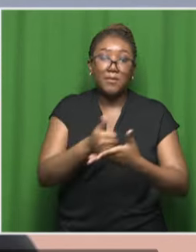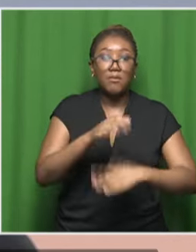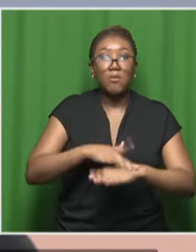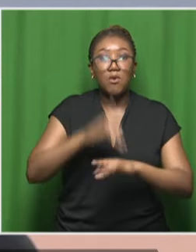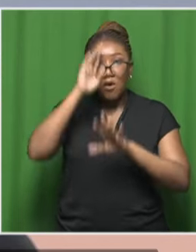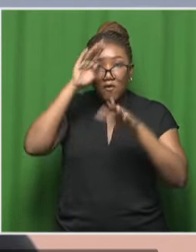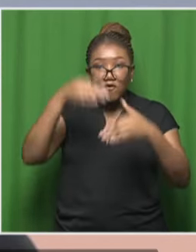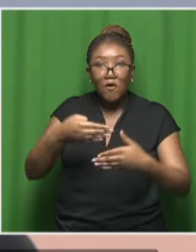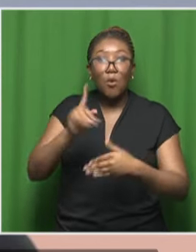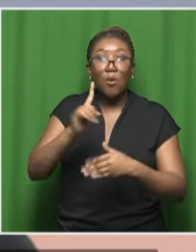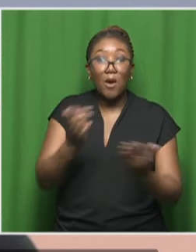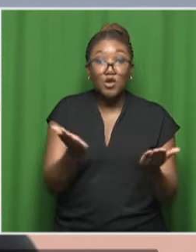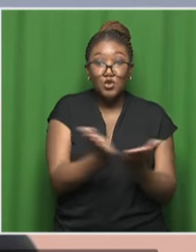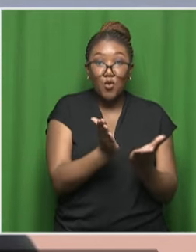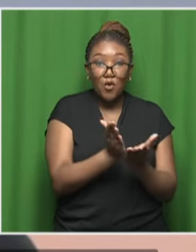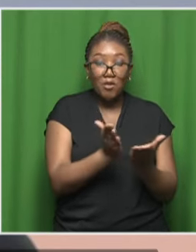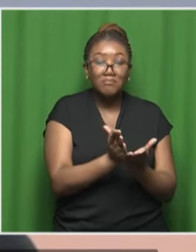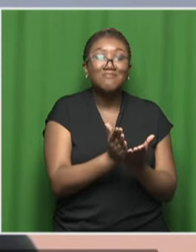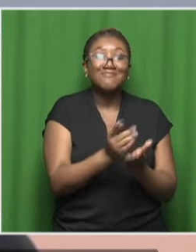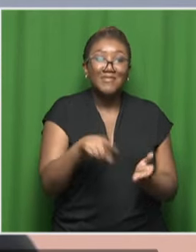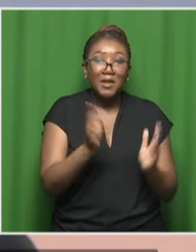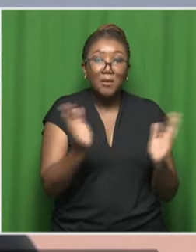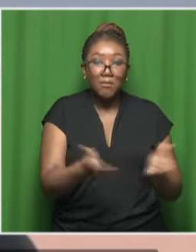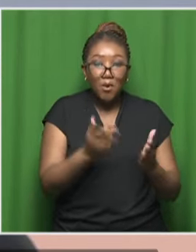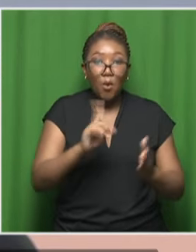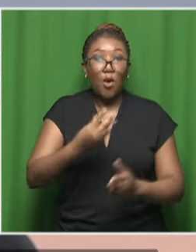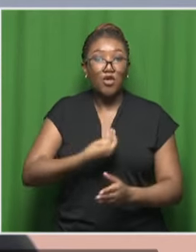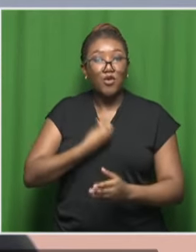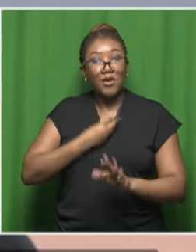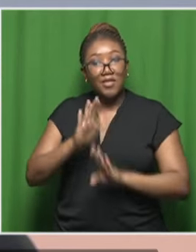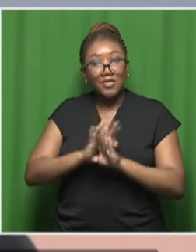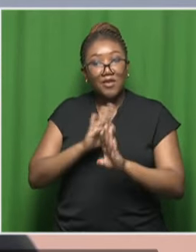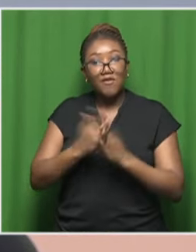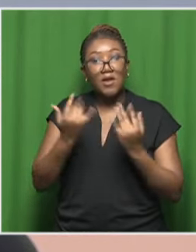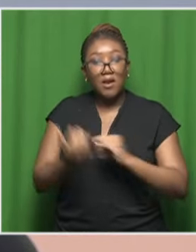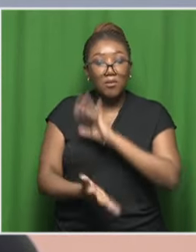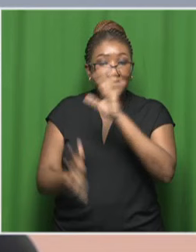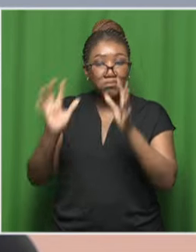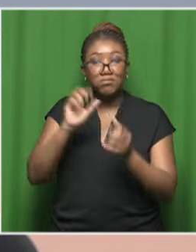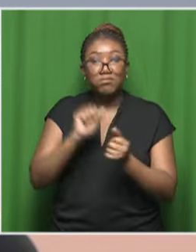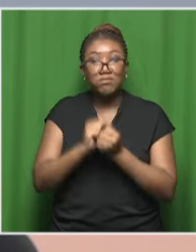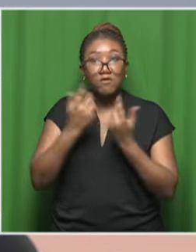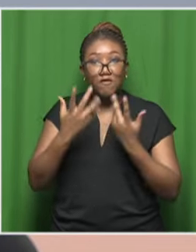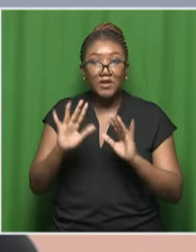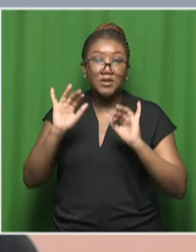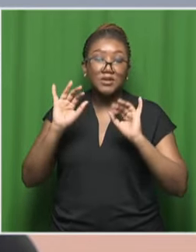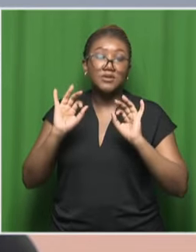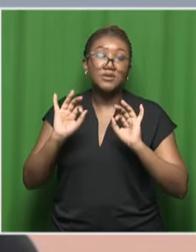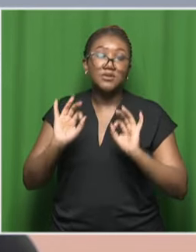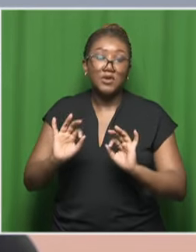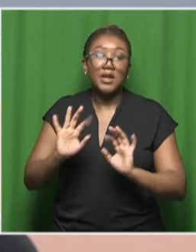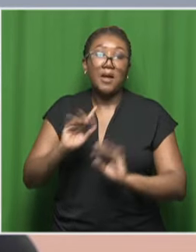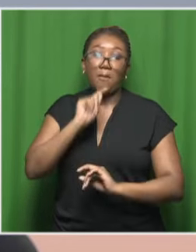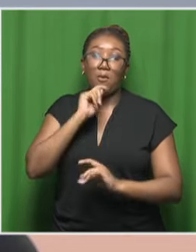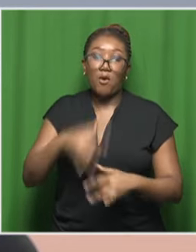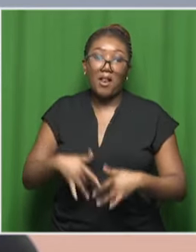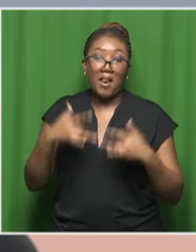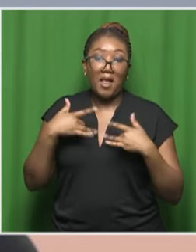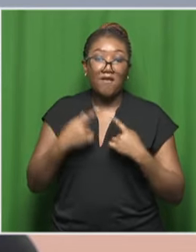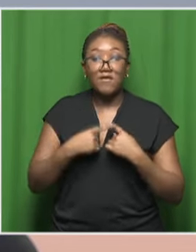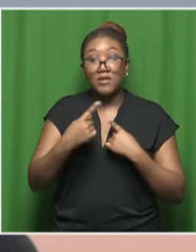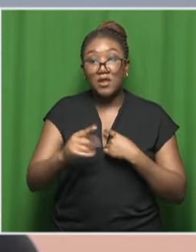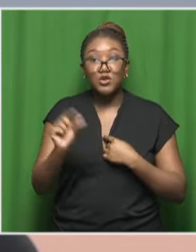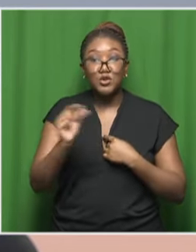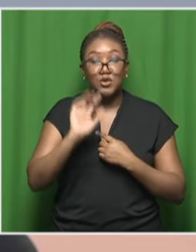on that school football as well as youth development. And that's the noise in which we wrap up your sport news for today right here on Morning Live. We do it